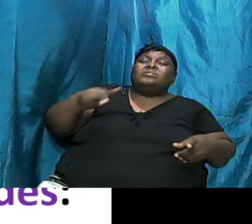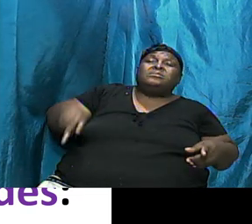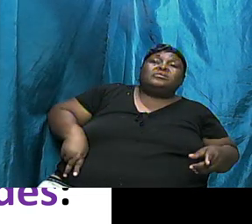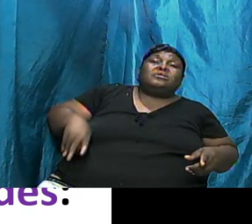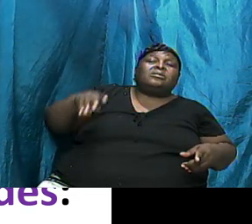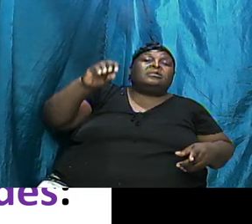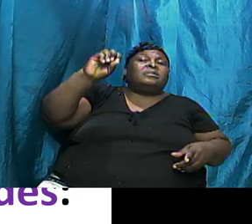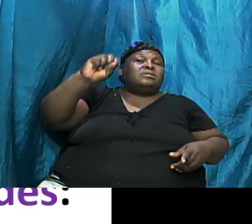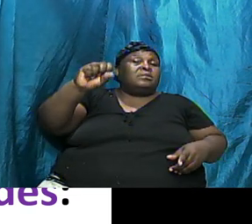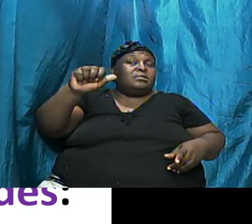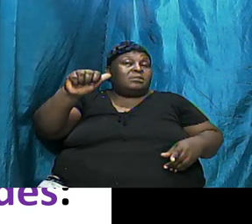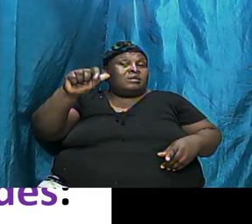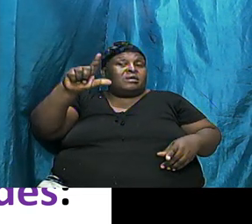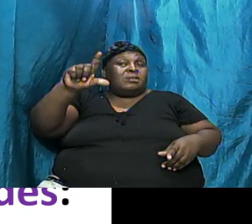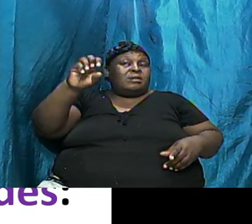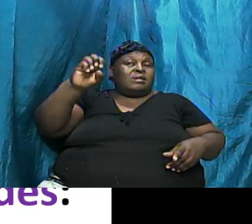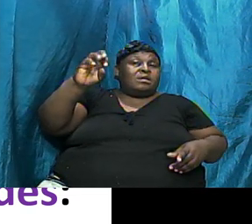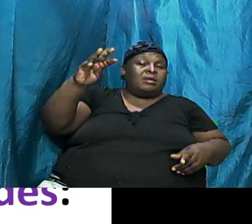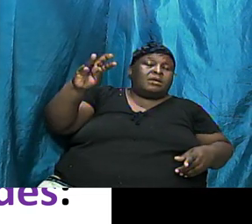And